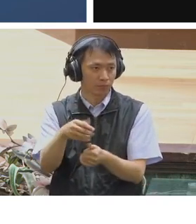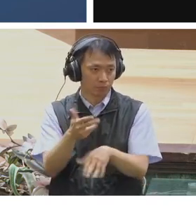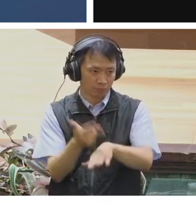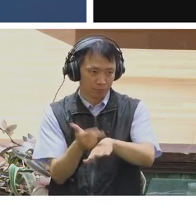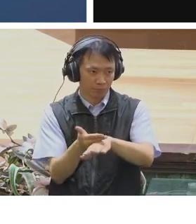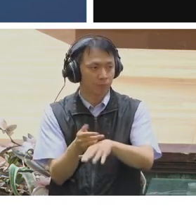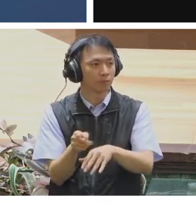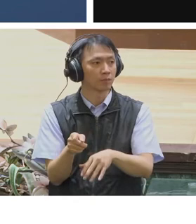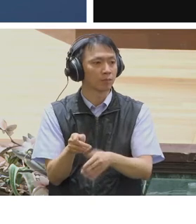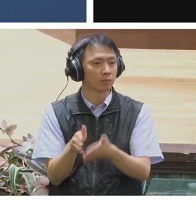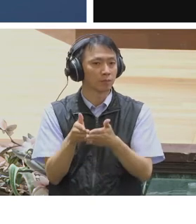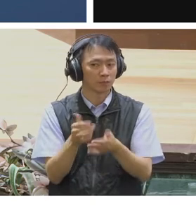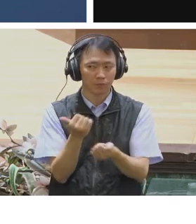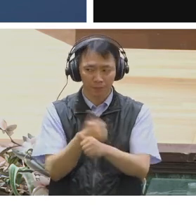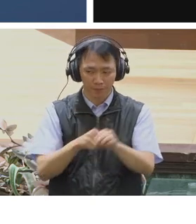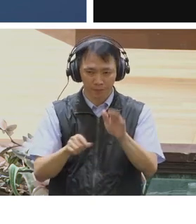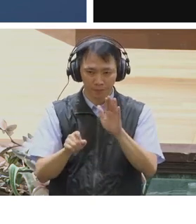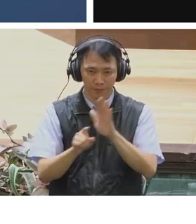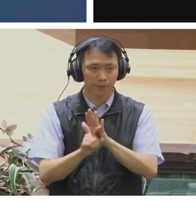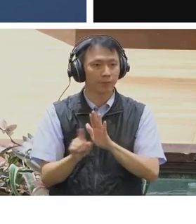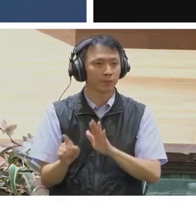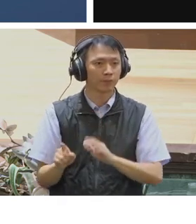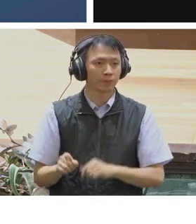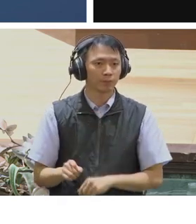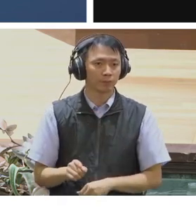their users.